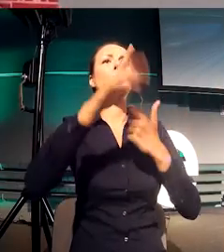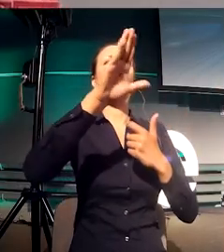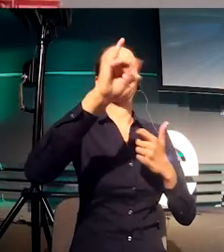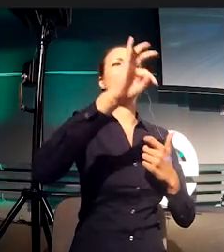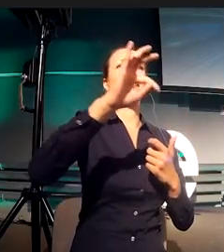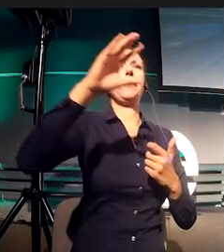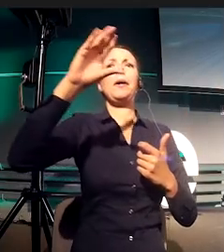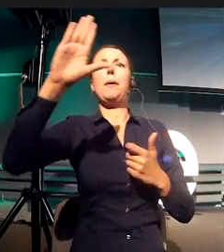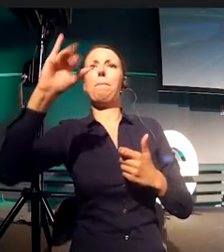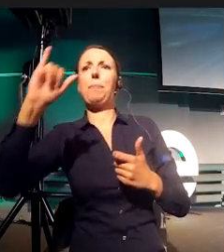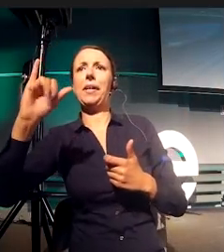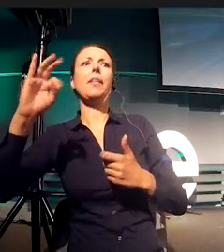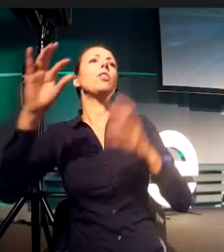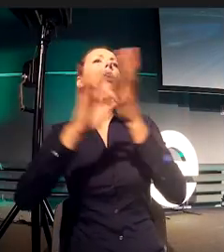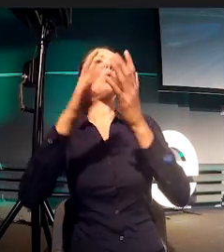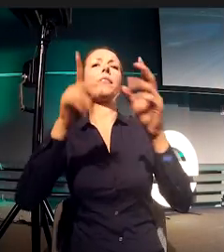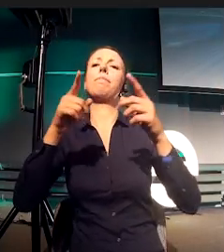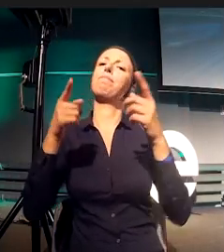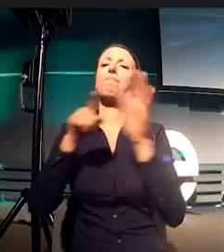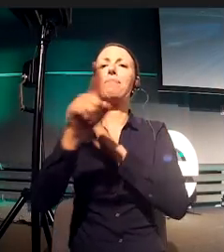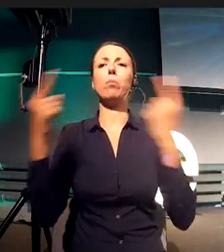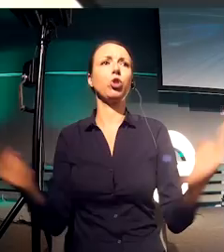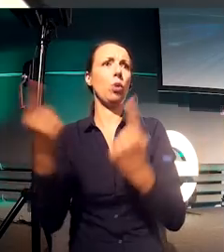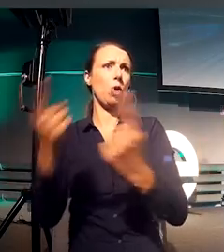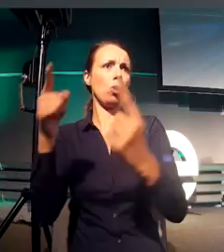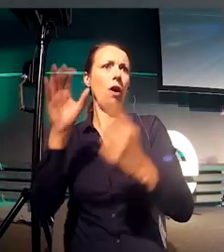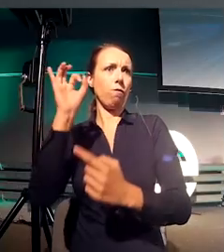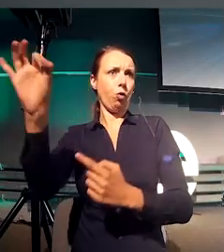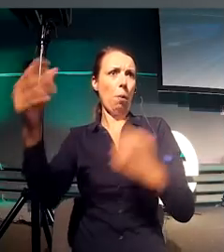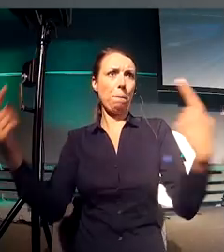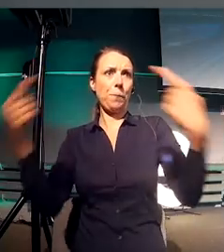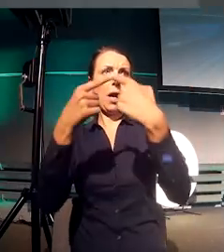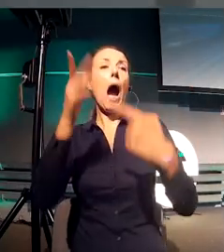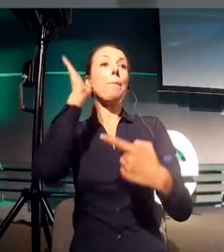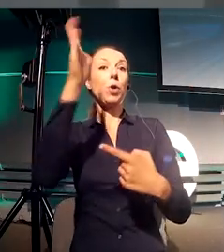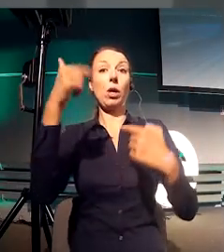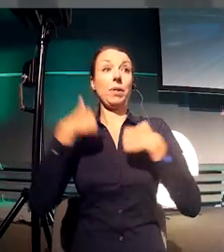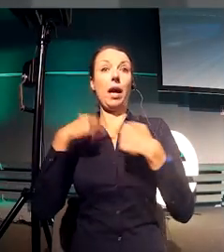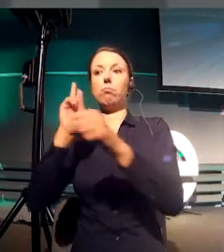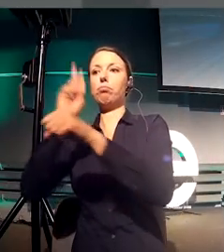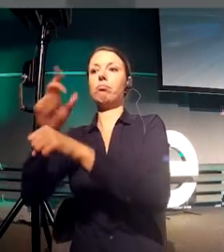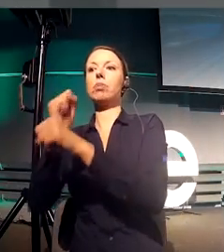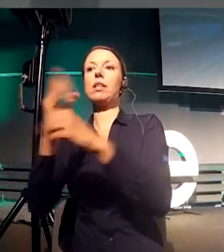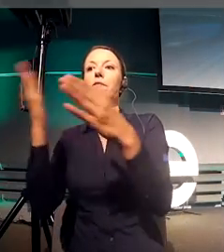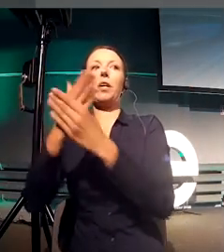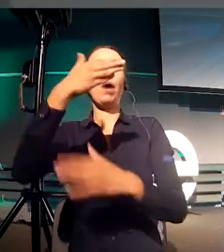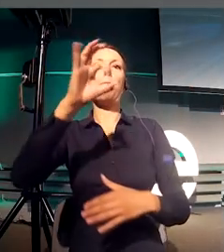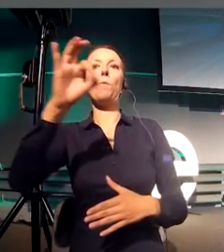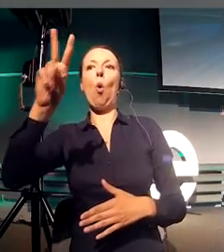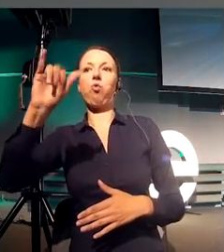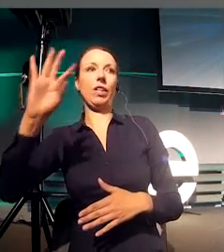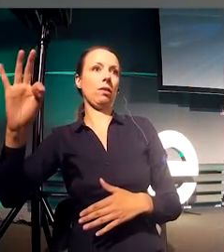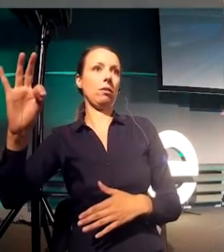finished over there, I joined a company called MoveIt. MoveIt today is the world's biggest transit data